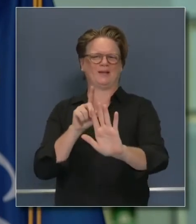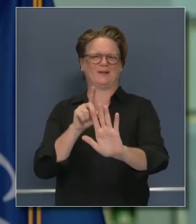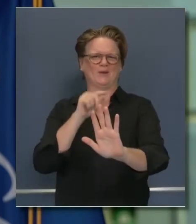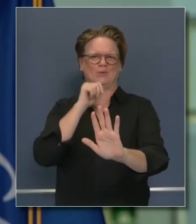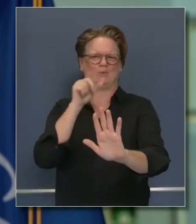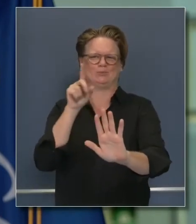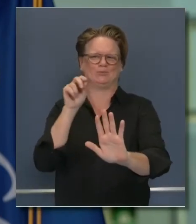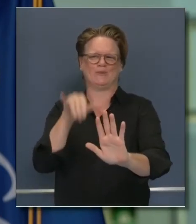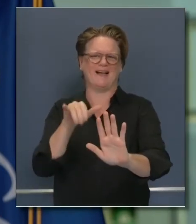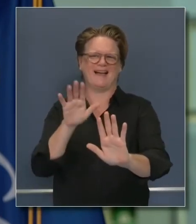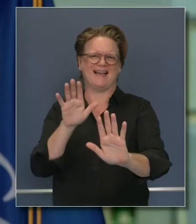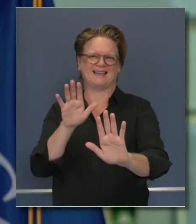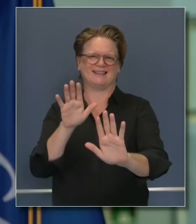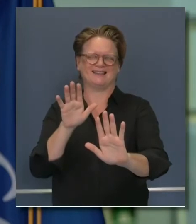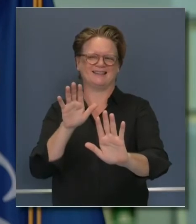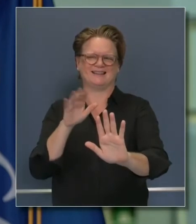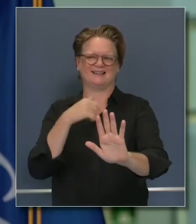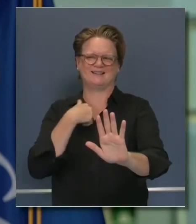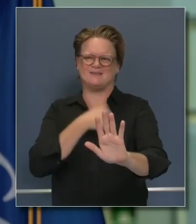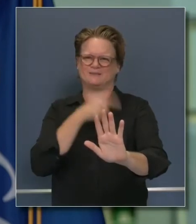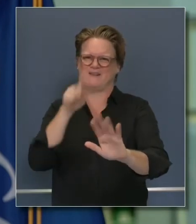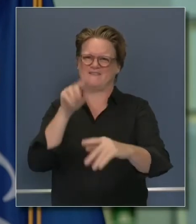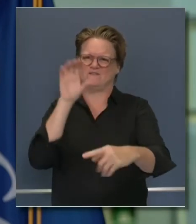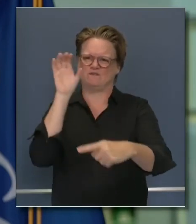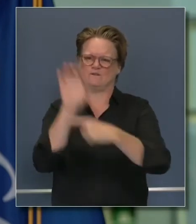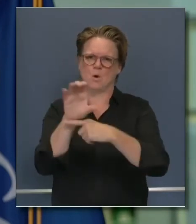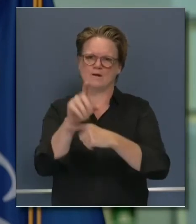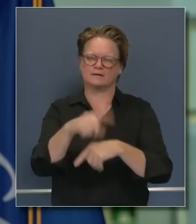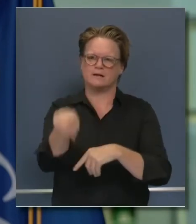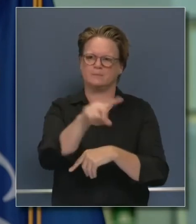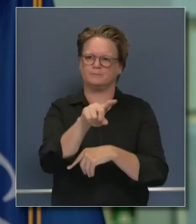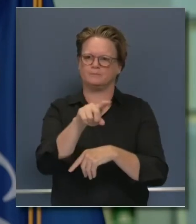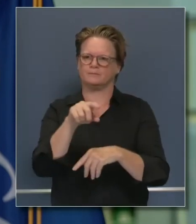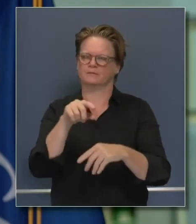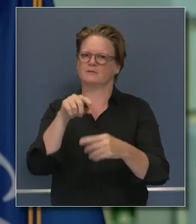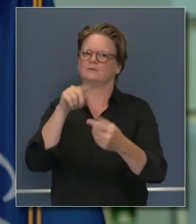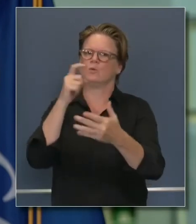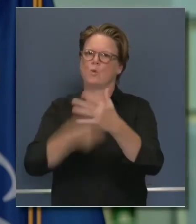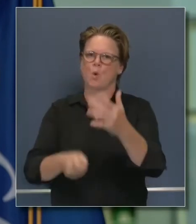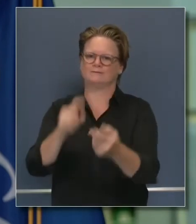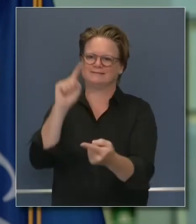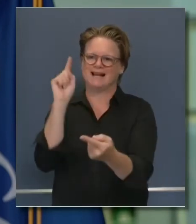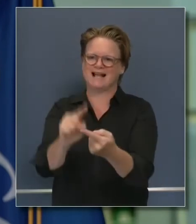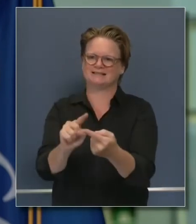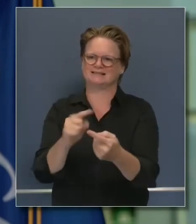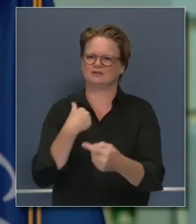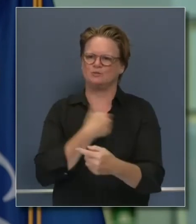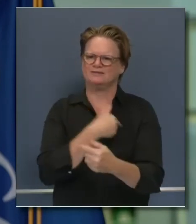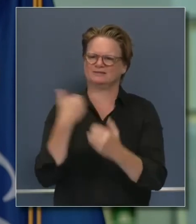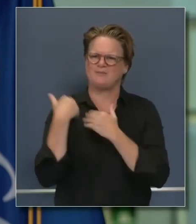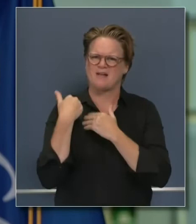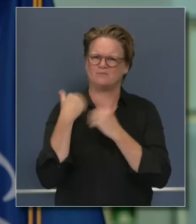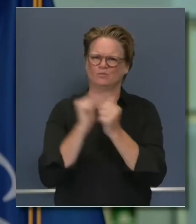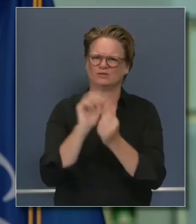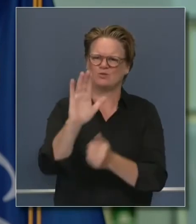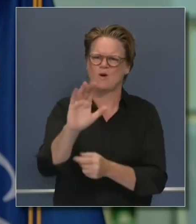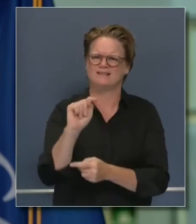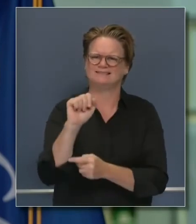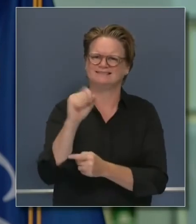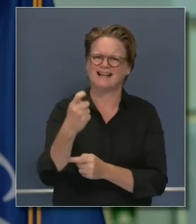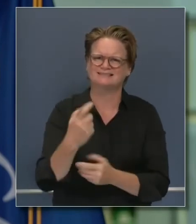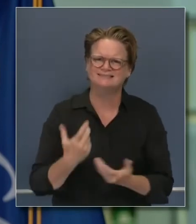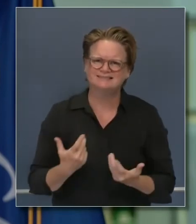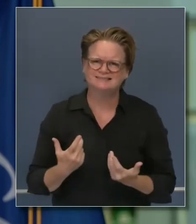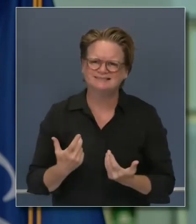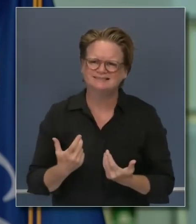to lower the costs to taxpayers, to employers, to others in this space, and